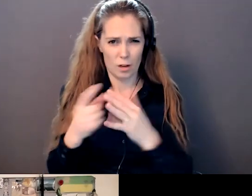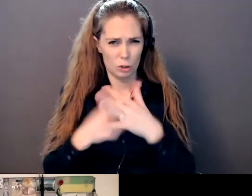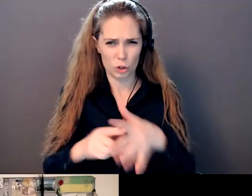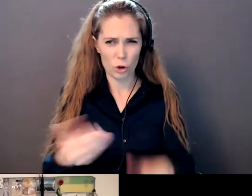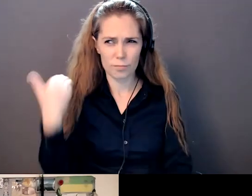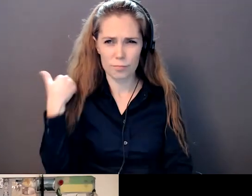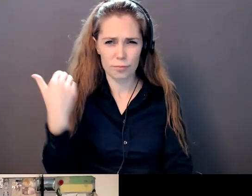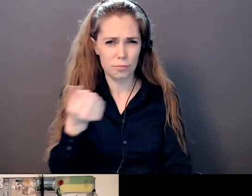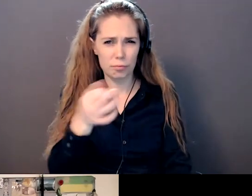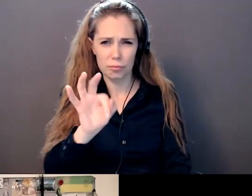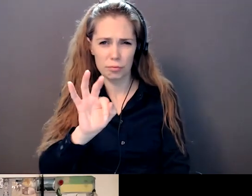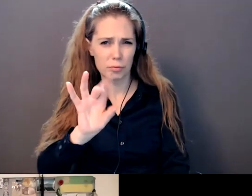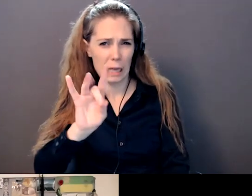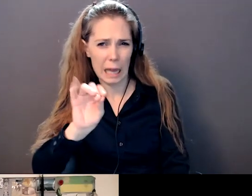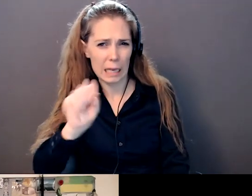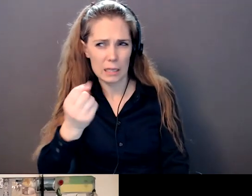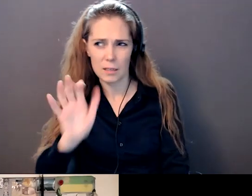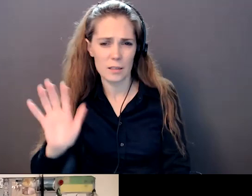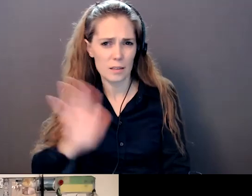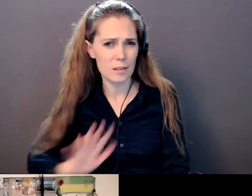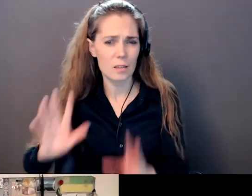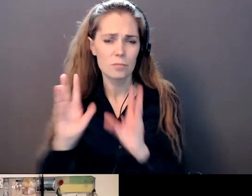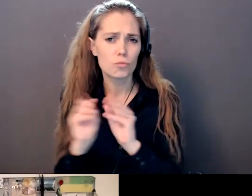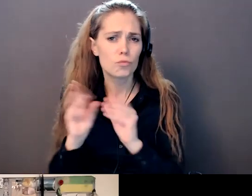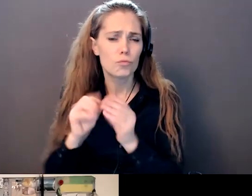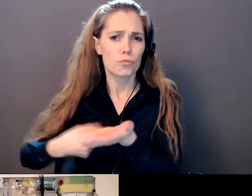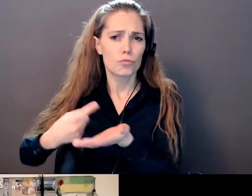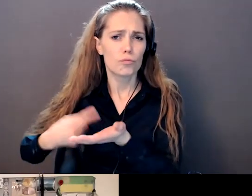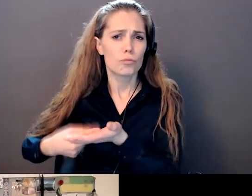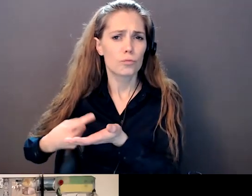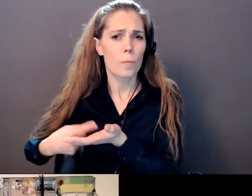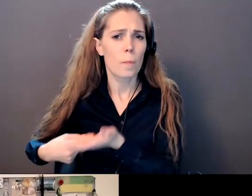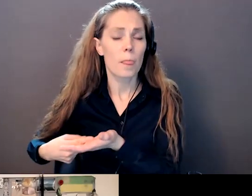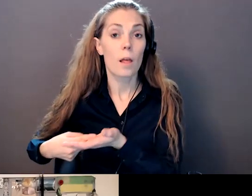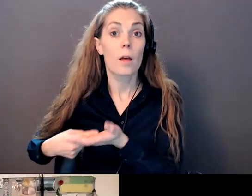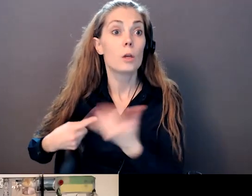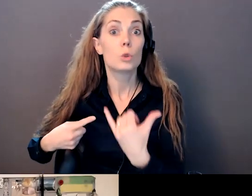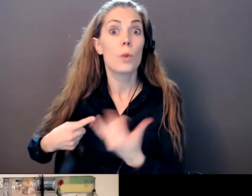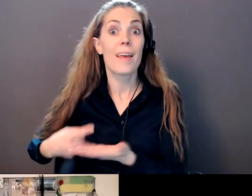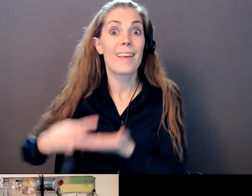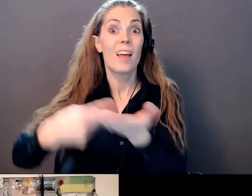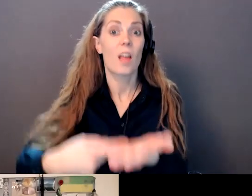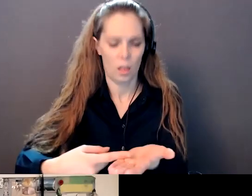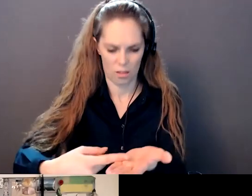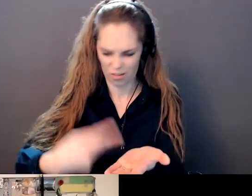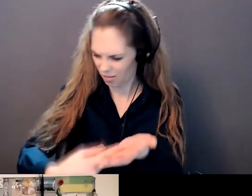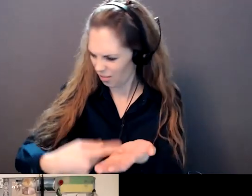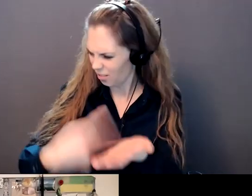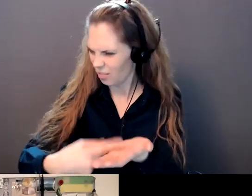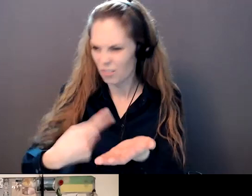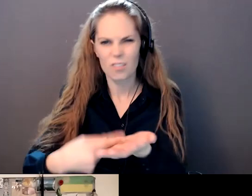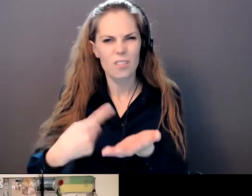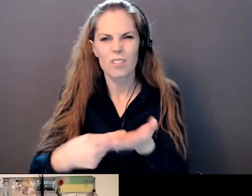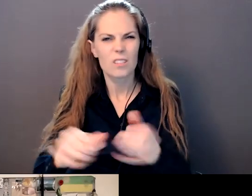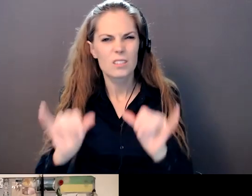the same situations and the same things, and the same solutions just written differently. I remember here, when I first started